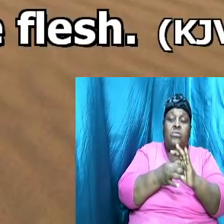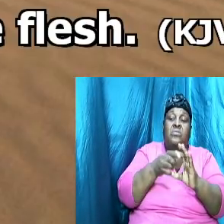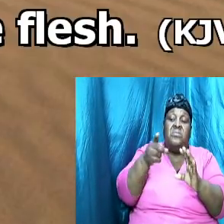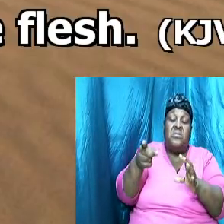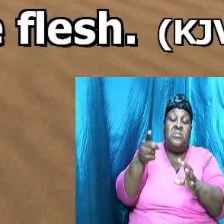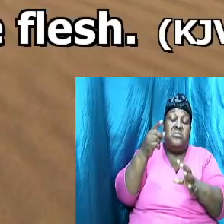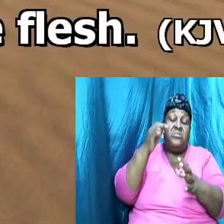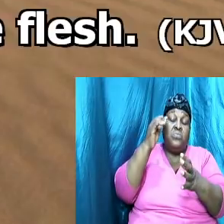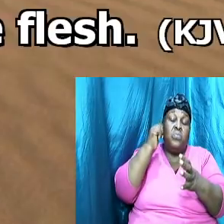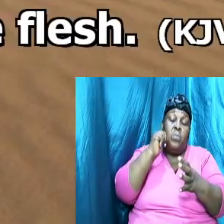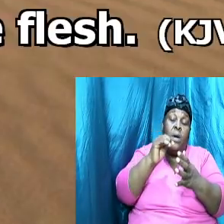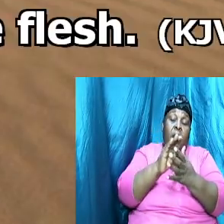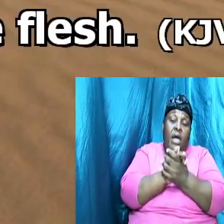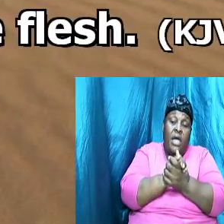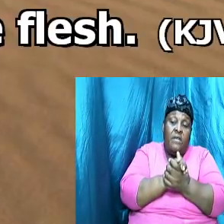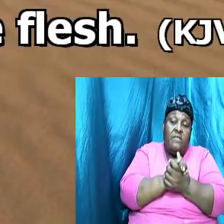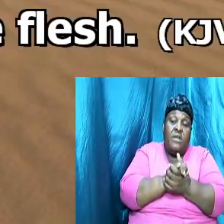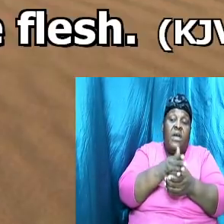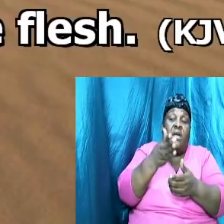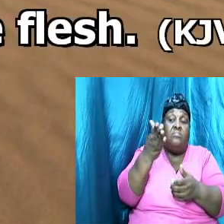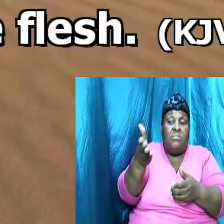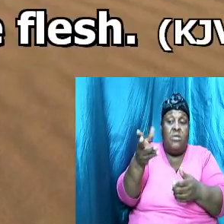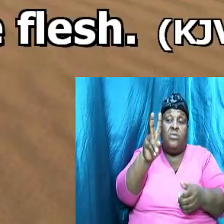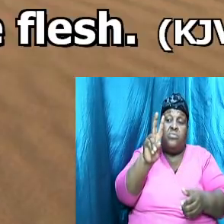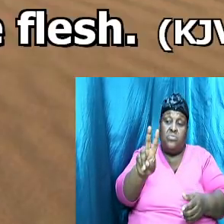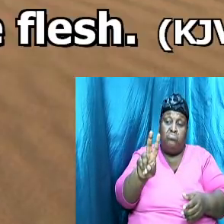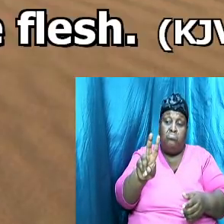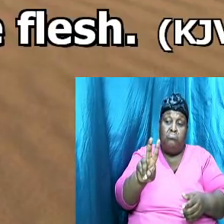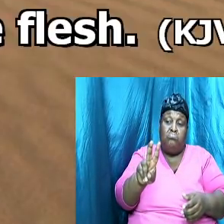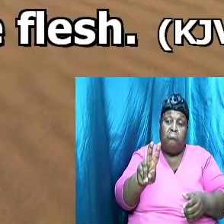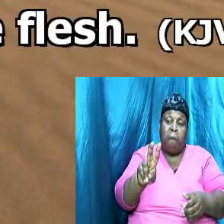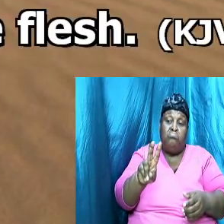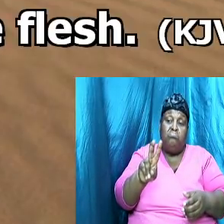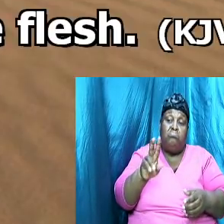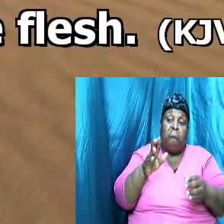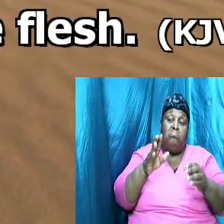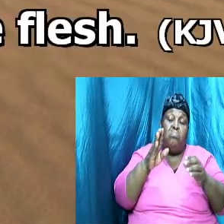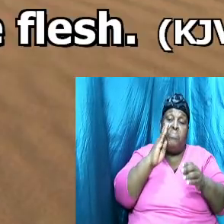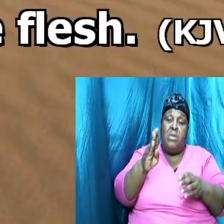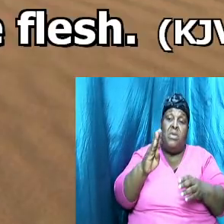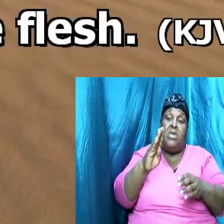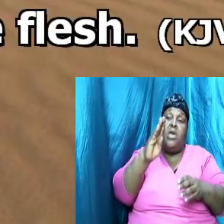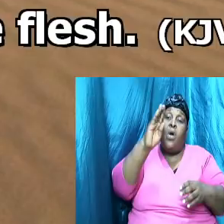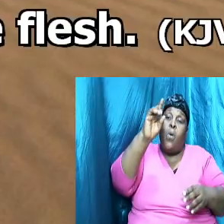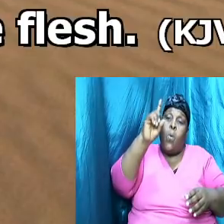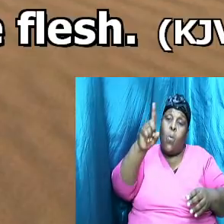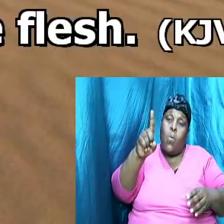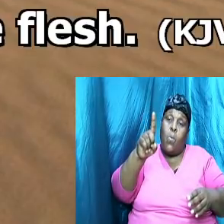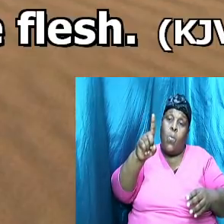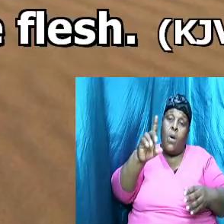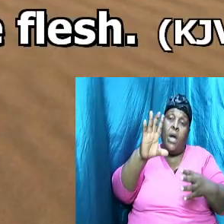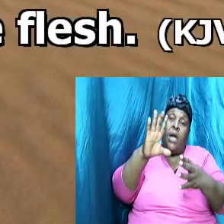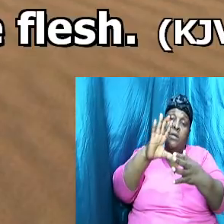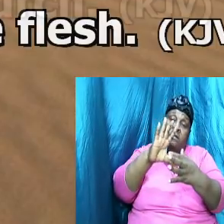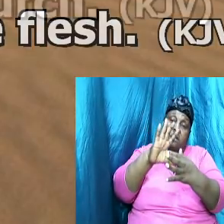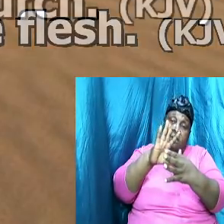his wife and they too shall be one flesh